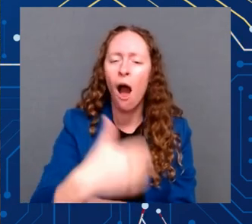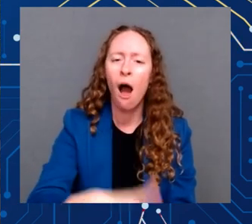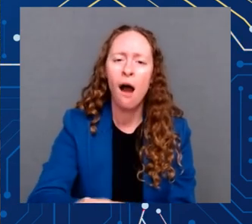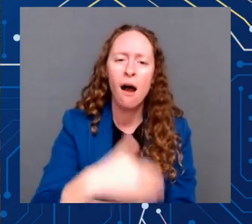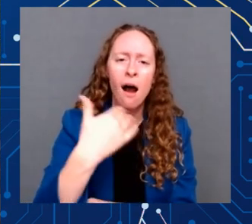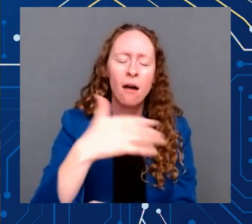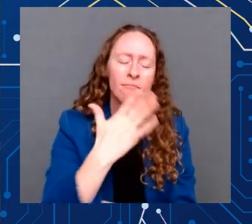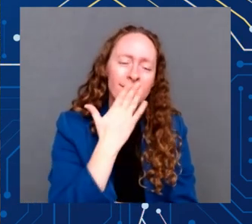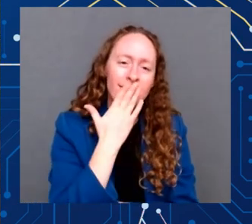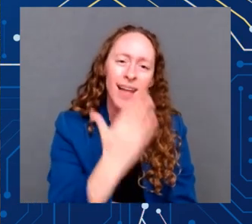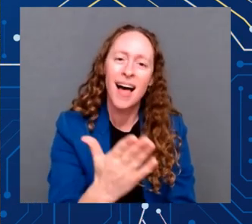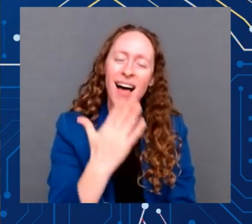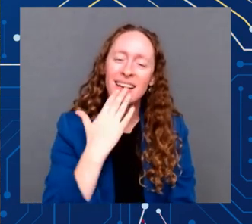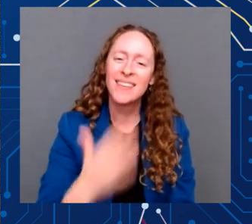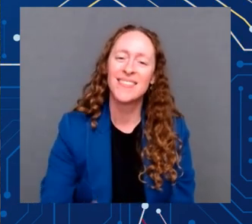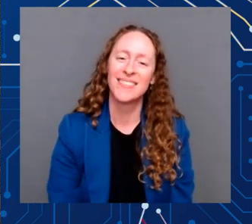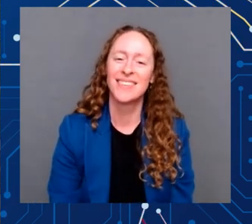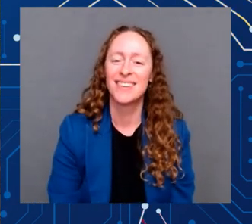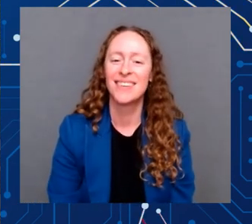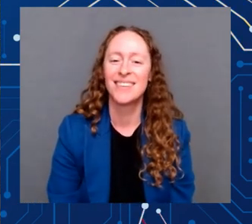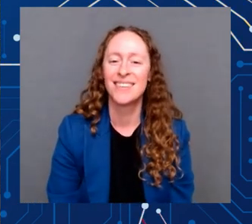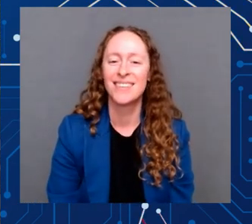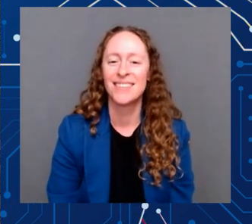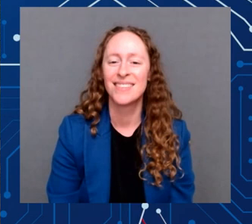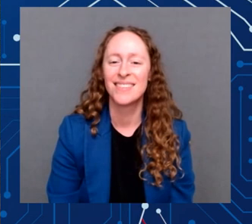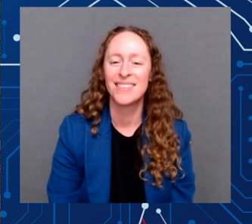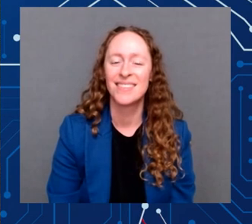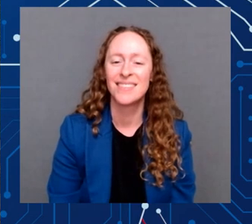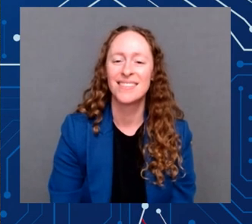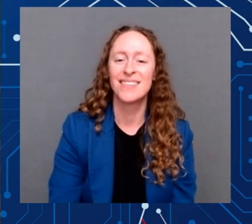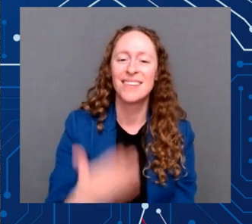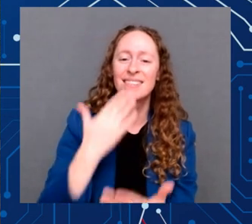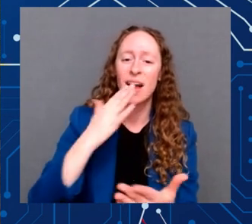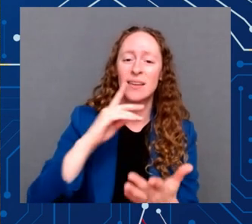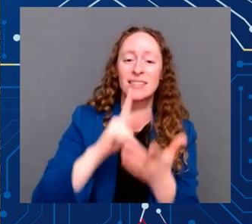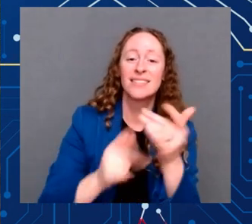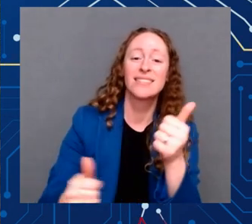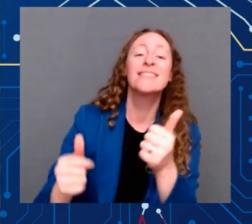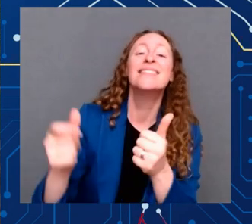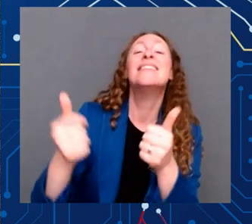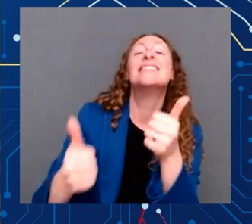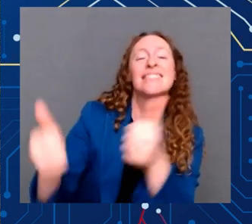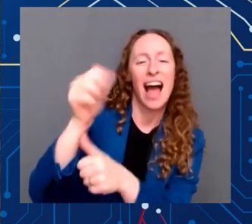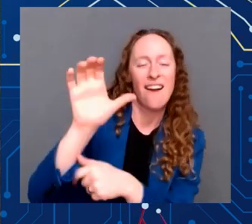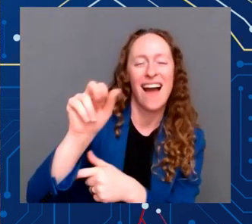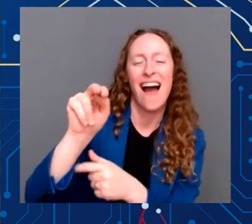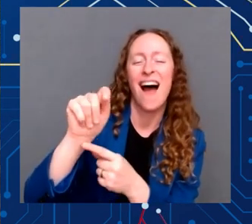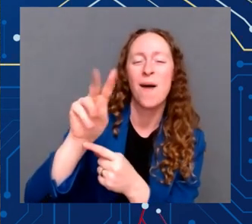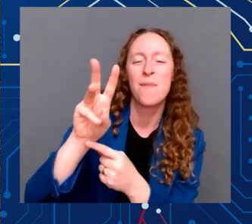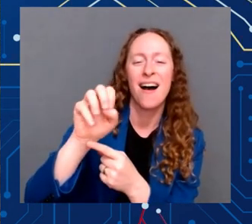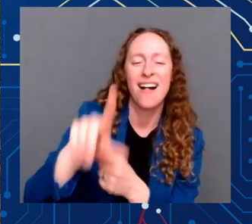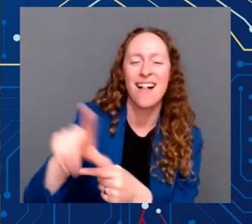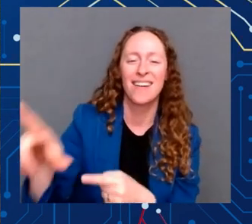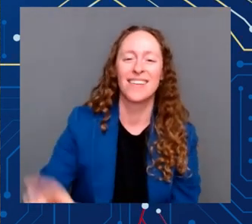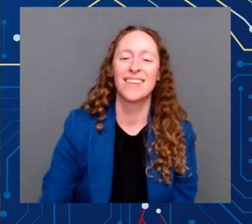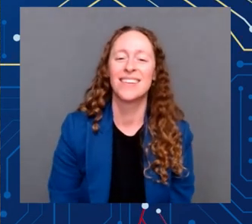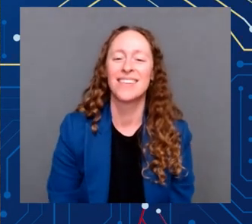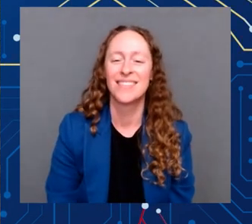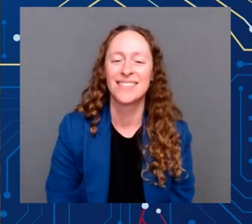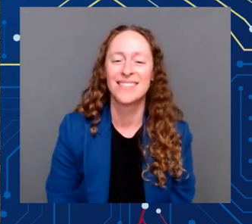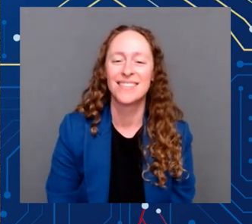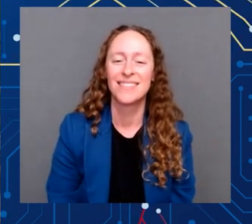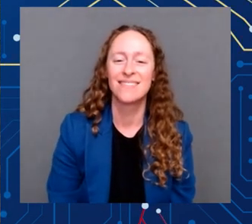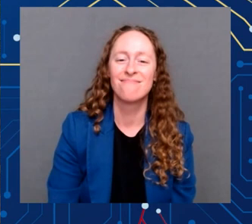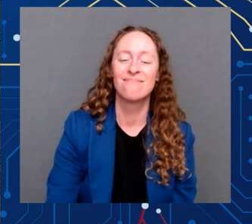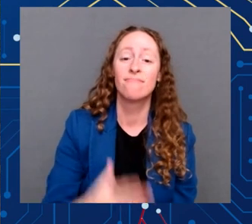Thank you. Chair Cantwell, thank you. And to the Republicans in the House and the Senate, this is bipartisan.